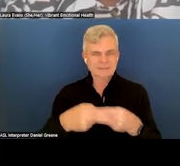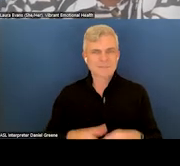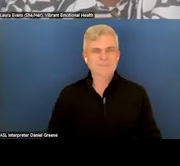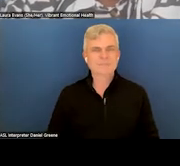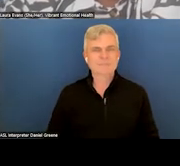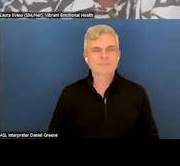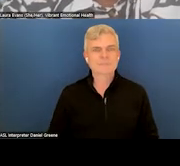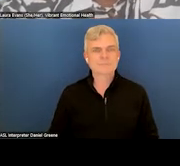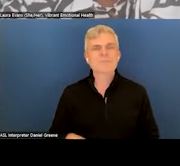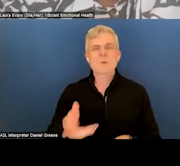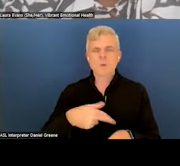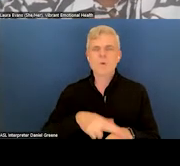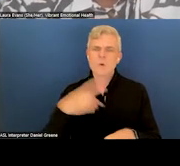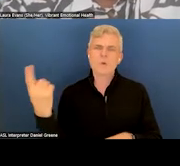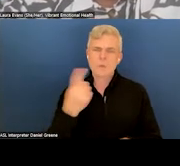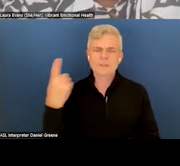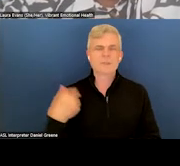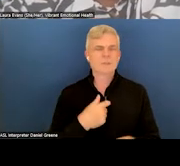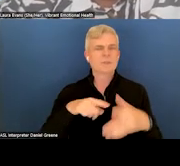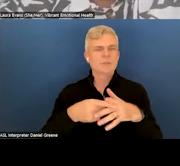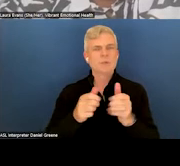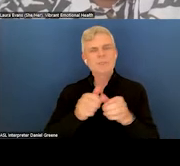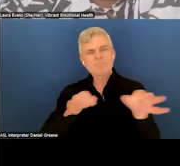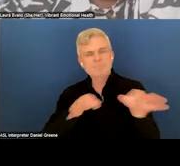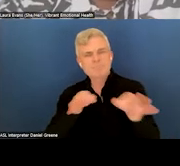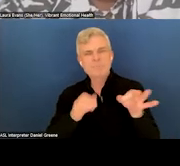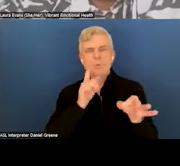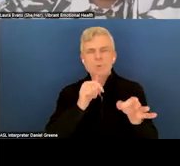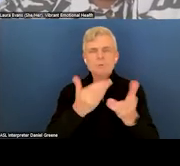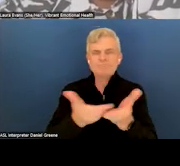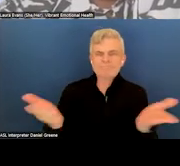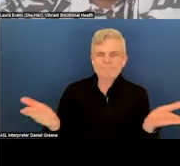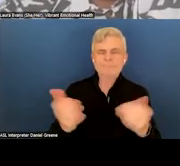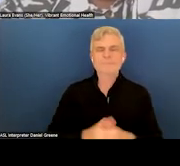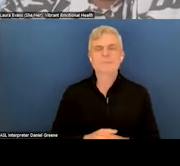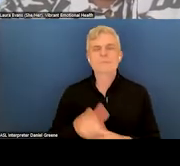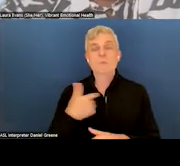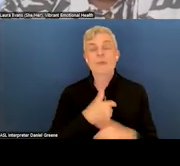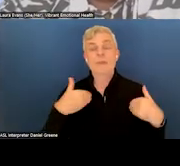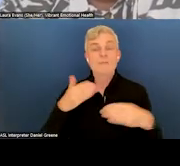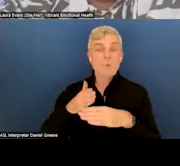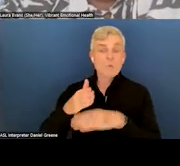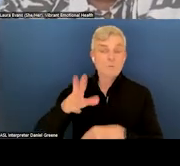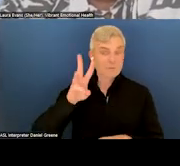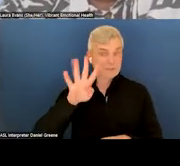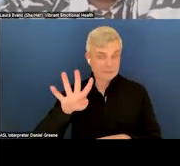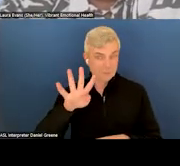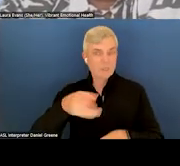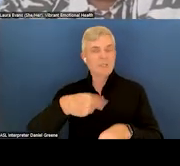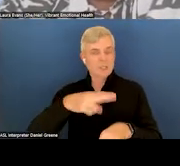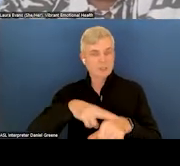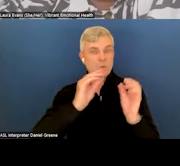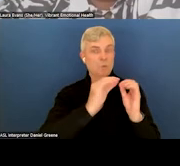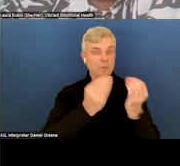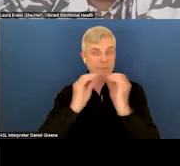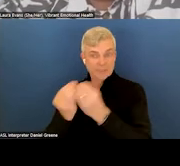And as always, we start with an overview of who is on the calls. We have over 64 national organizations. We have